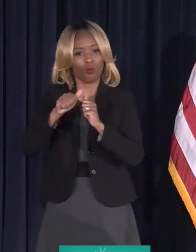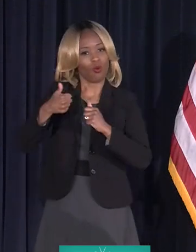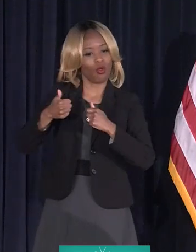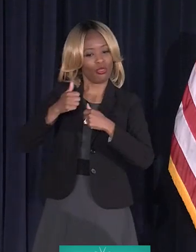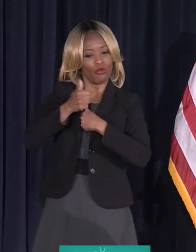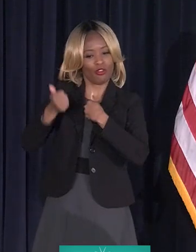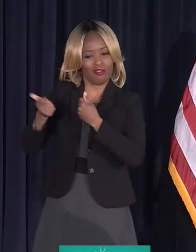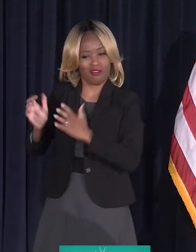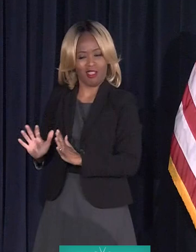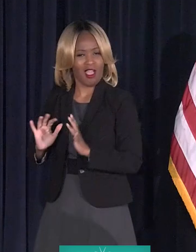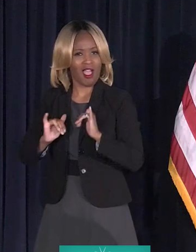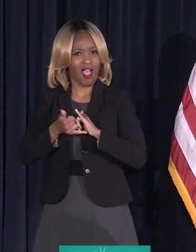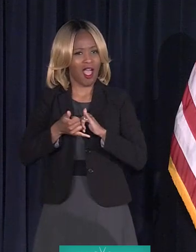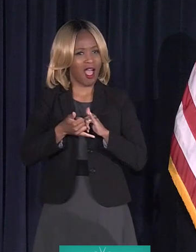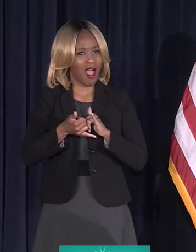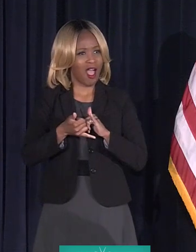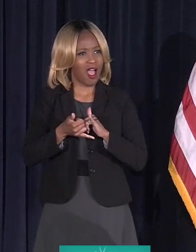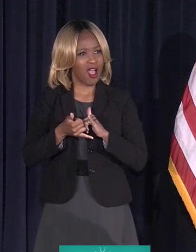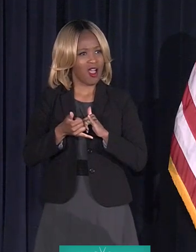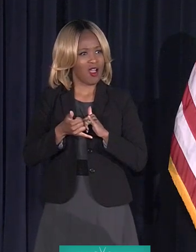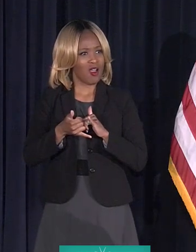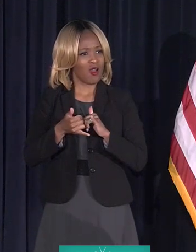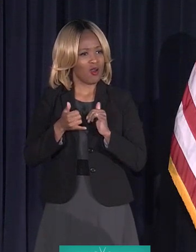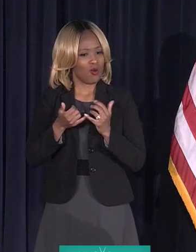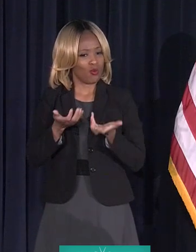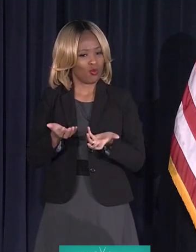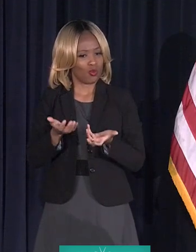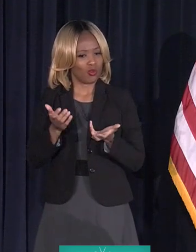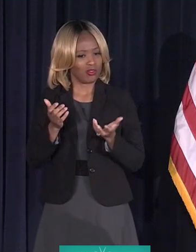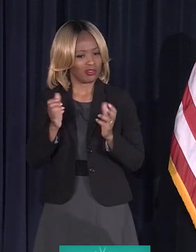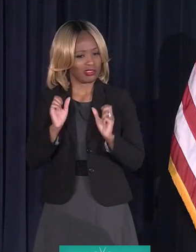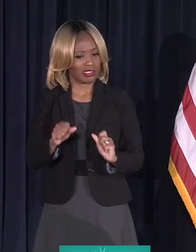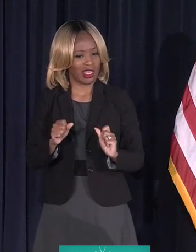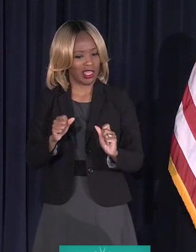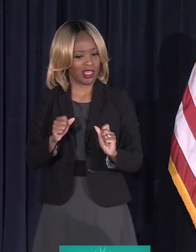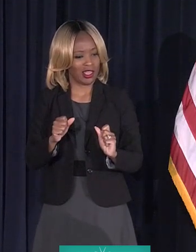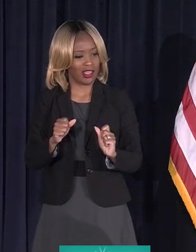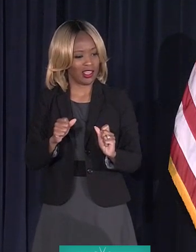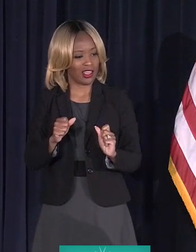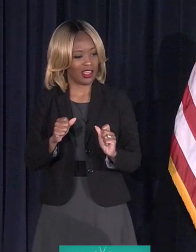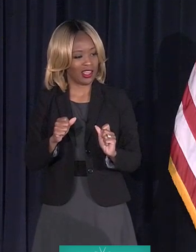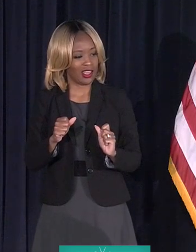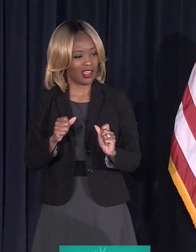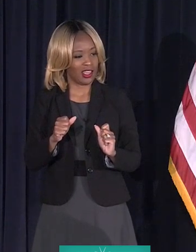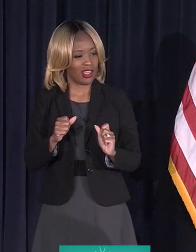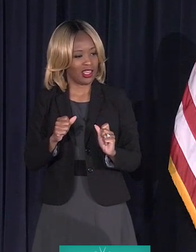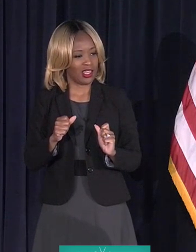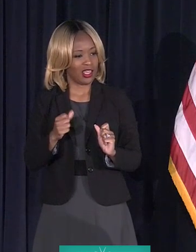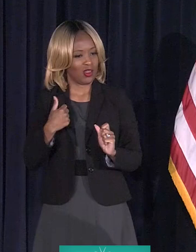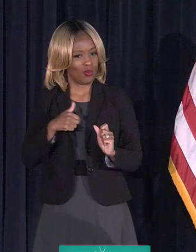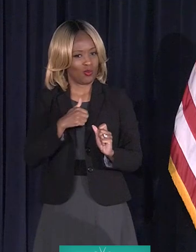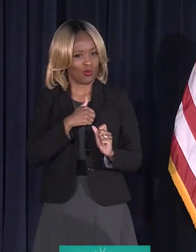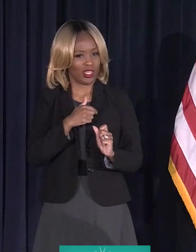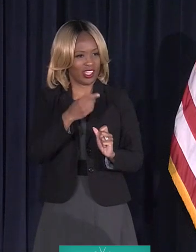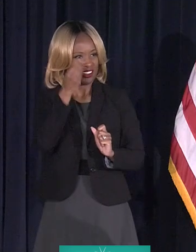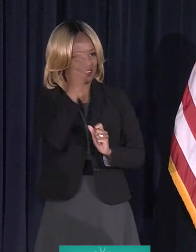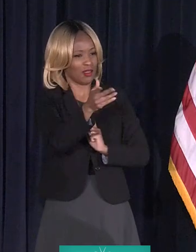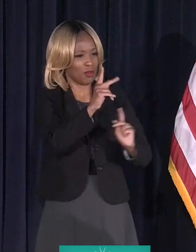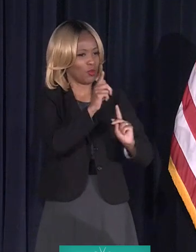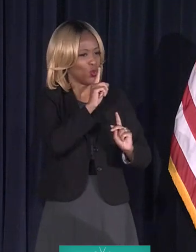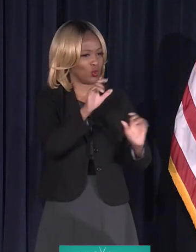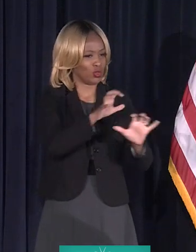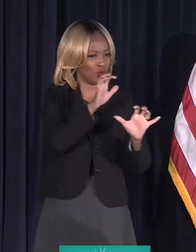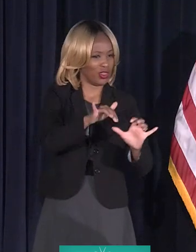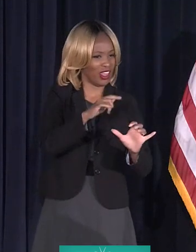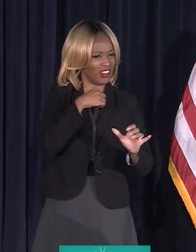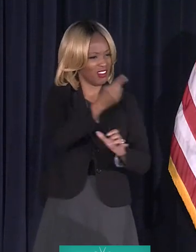How can we get them to tell the people who does the signs to stop doing it? So I'm going to give